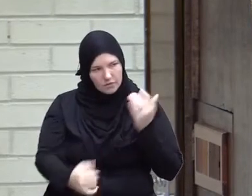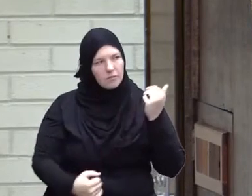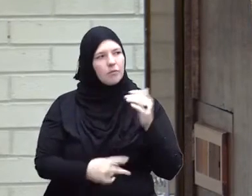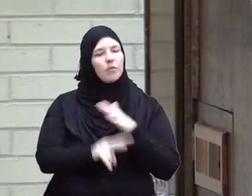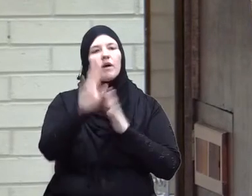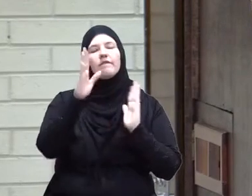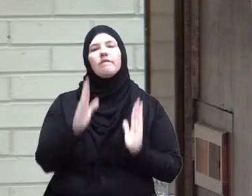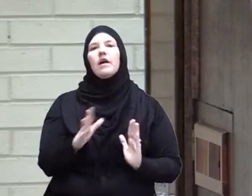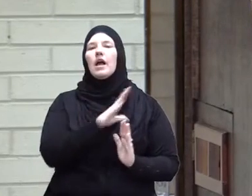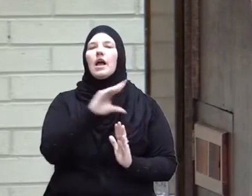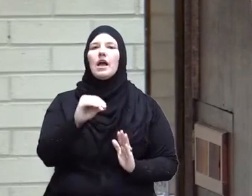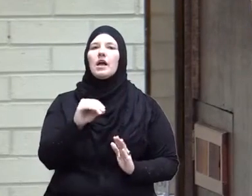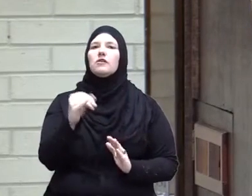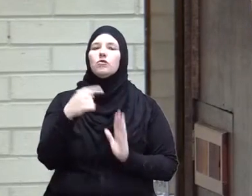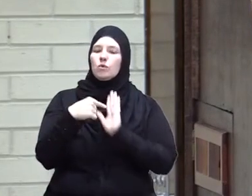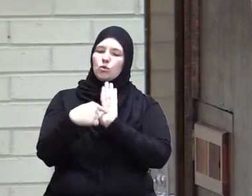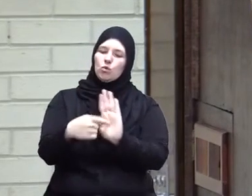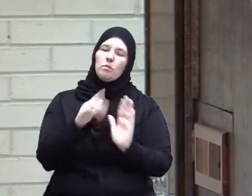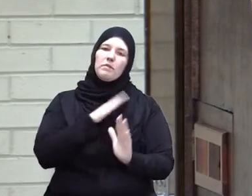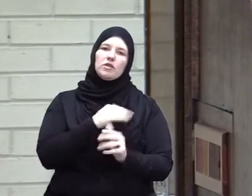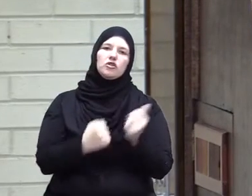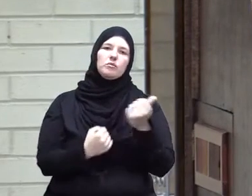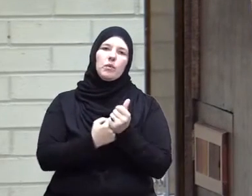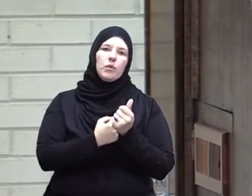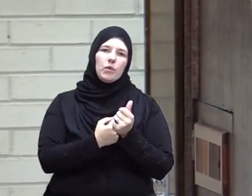to lend your support to them